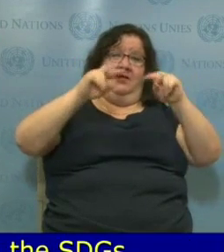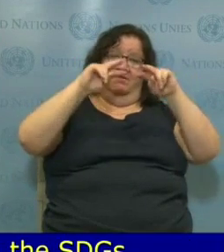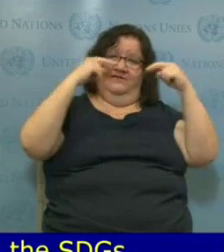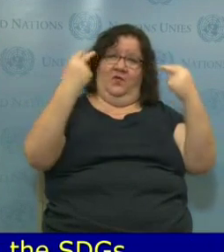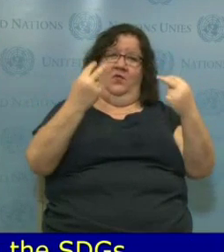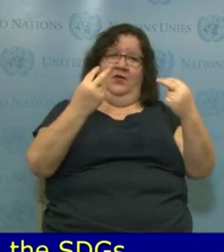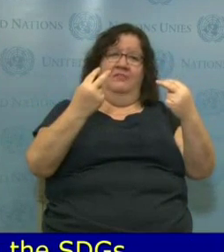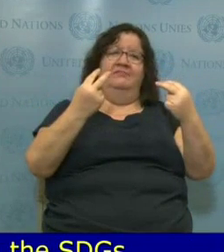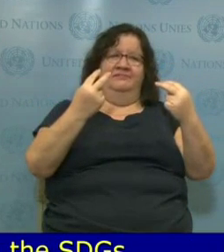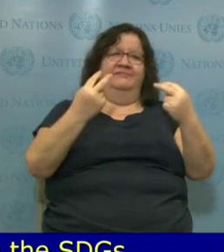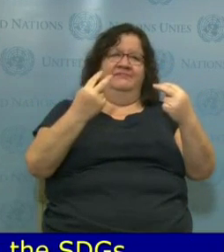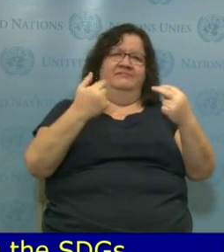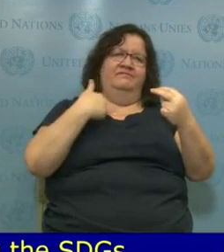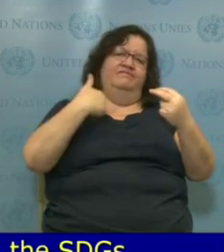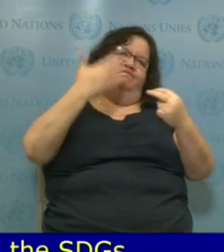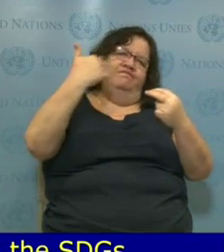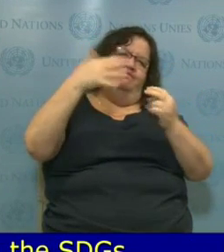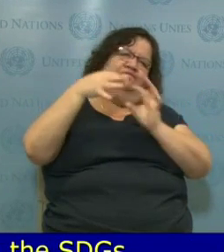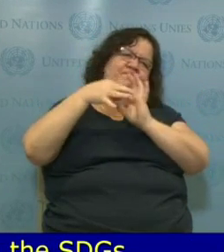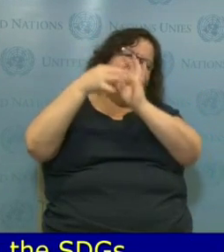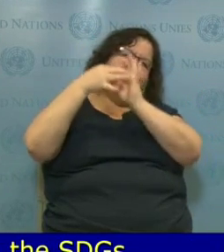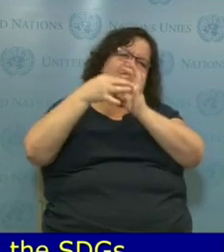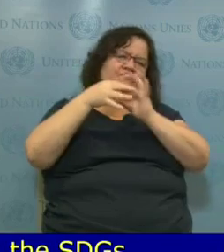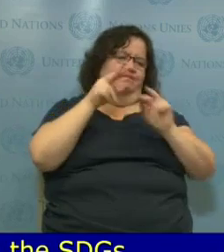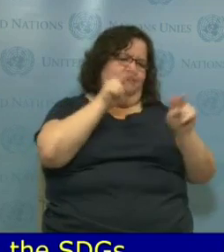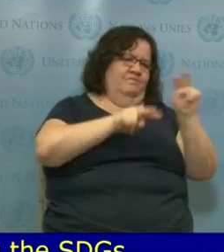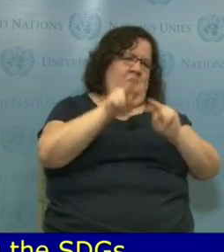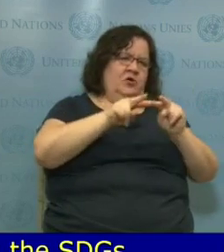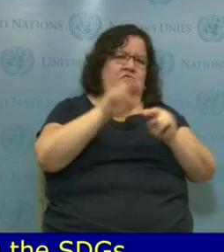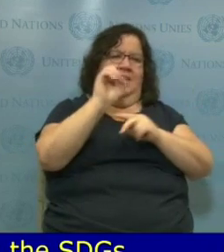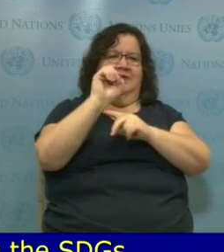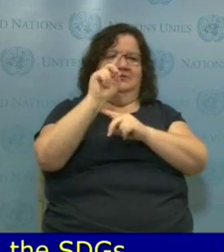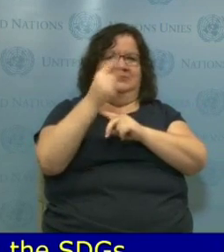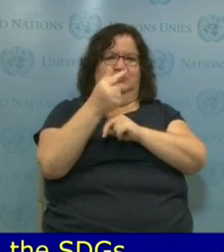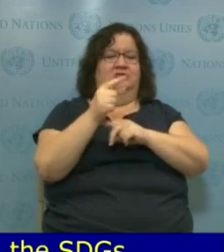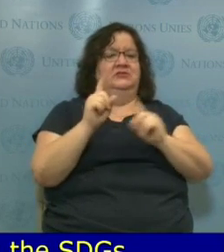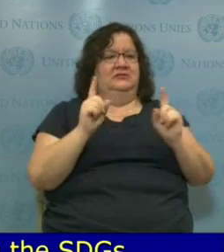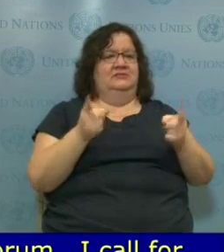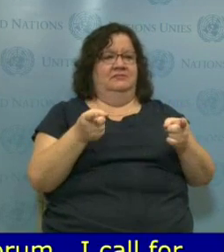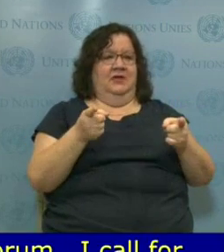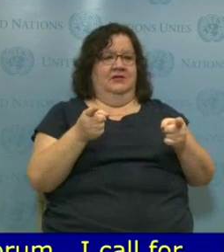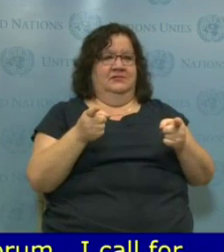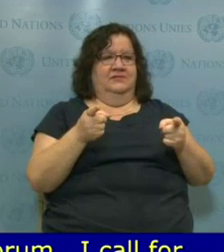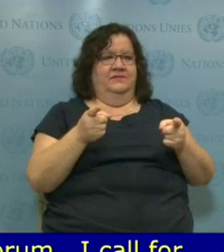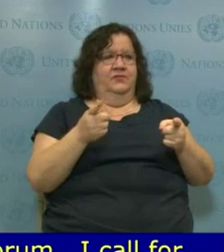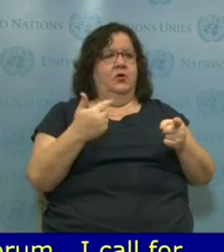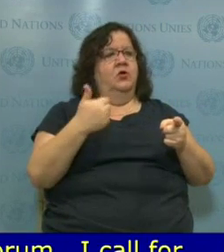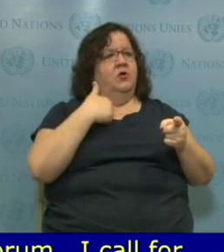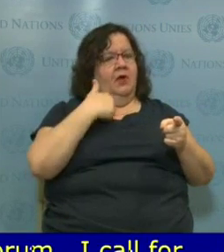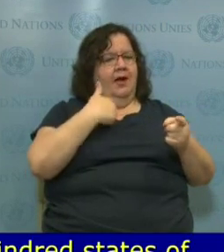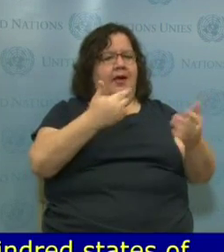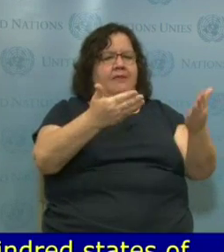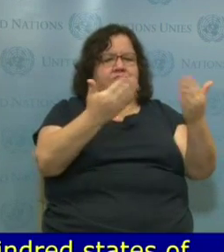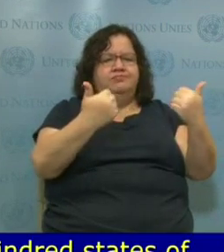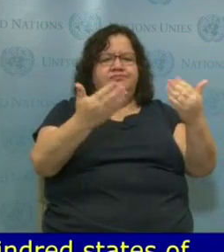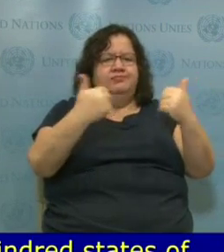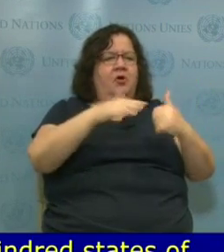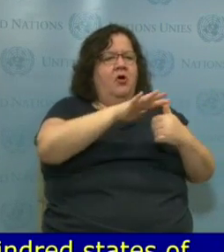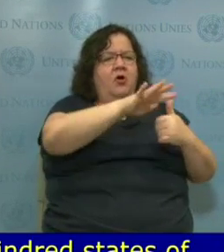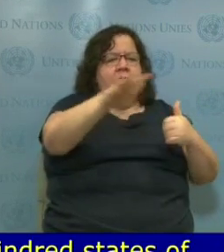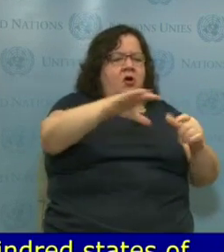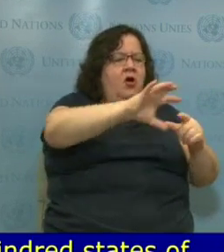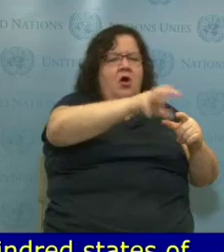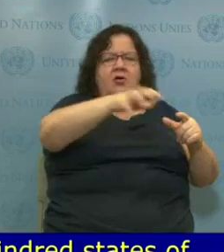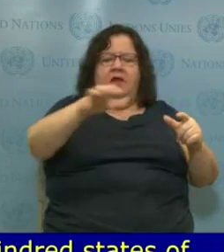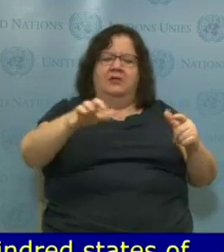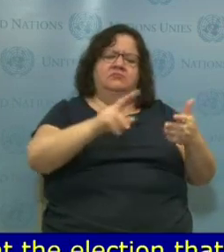and also that the election that will take place in a few minutes should be in line with the provisions of the Convention, especially